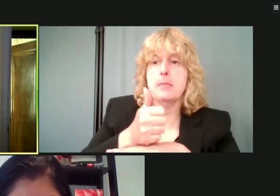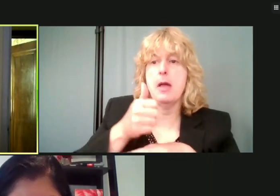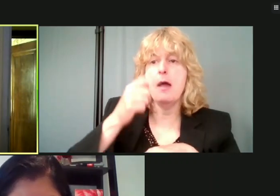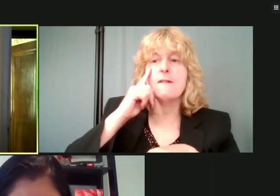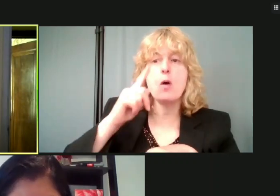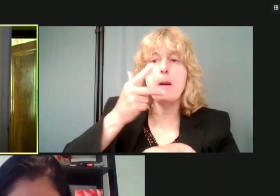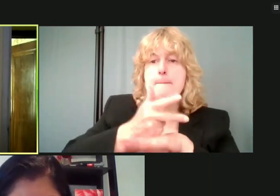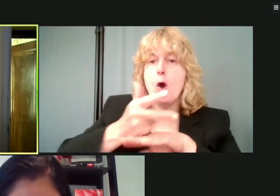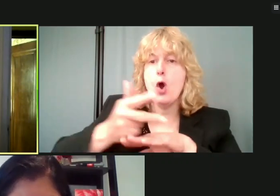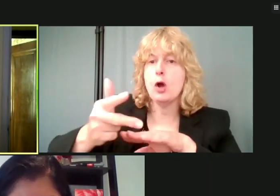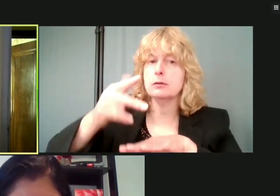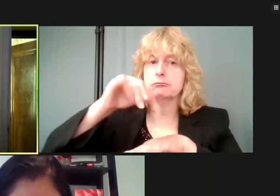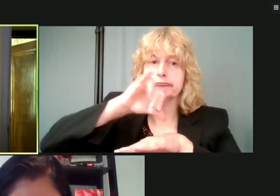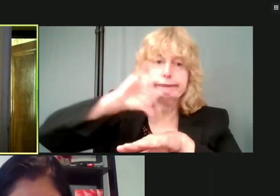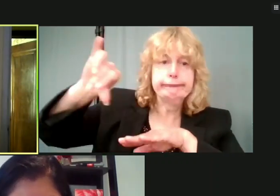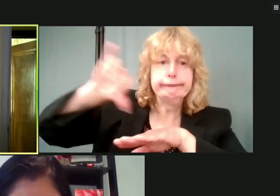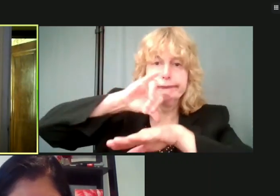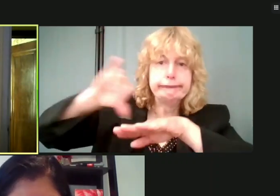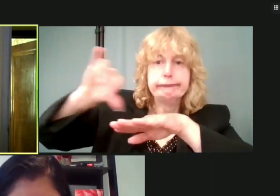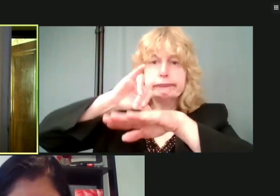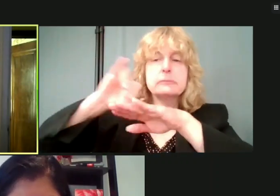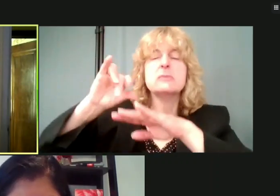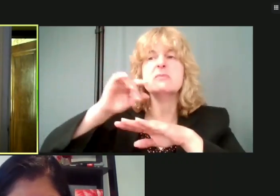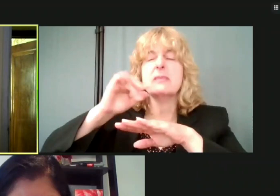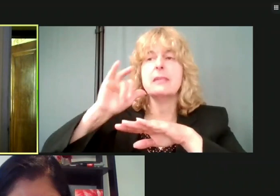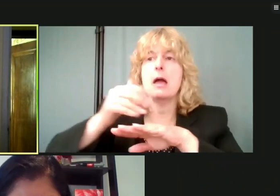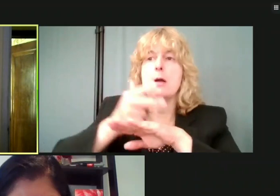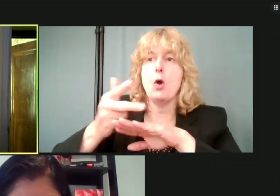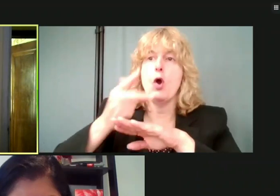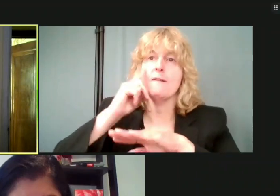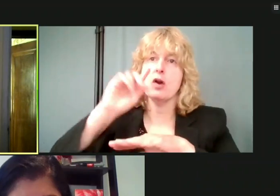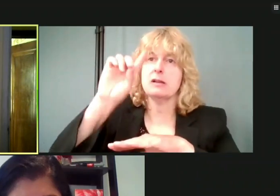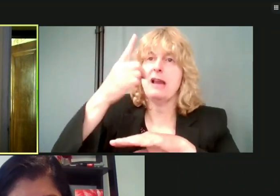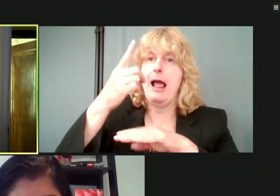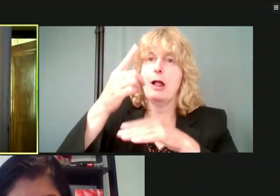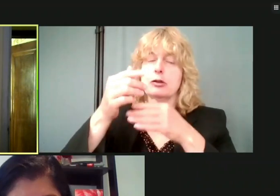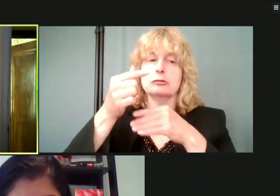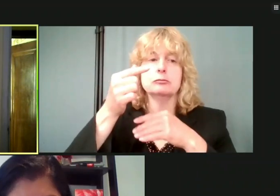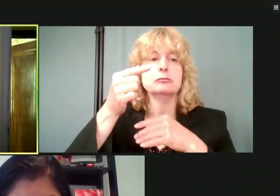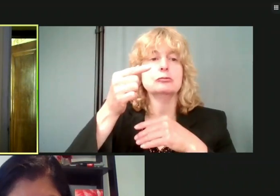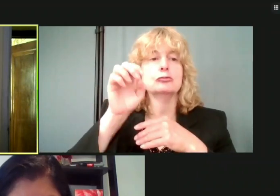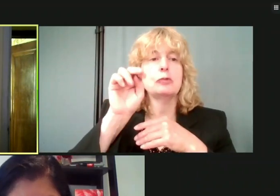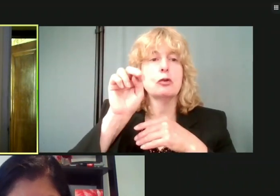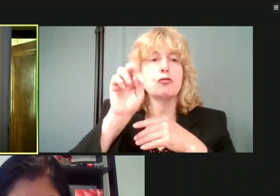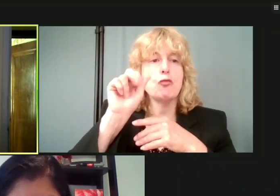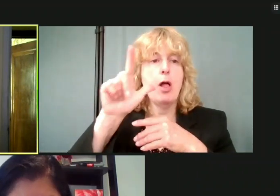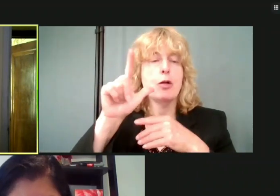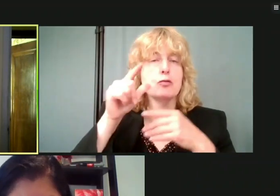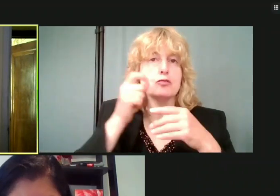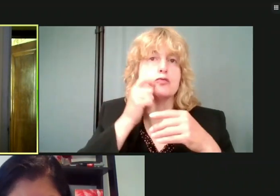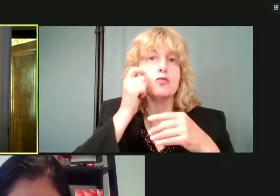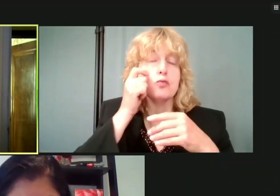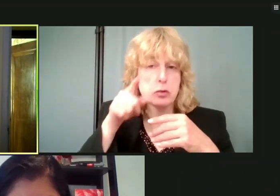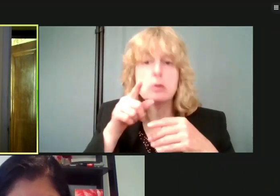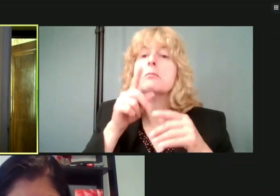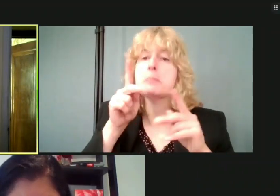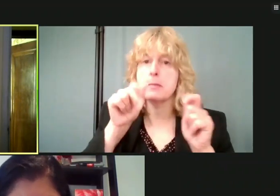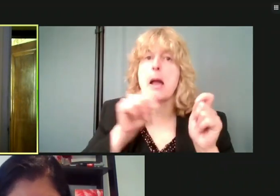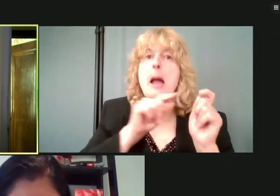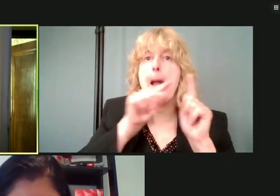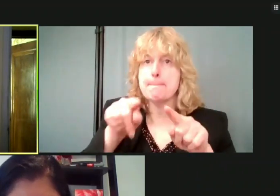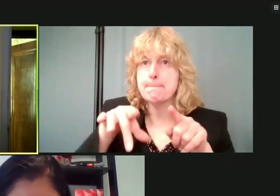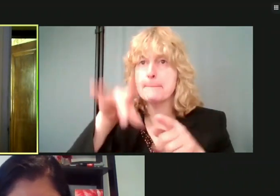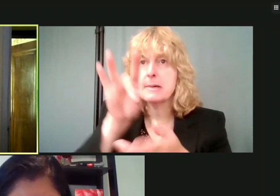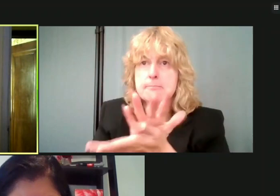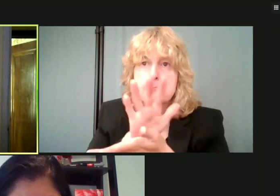Uh, and, uh, we're going to be set up there. Anybody can come in and, uh, pick up the forms. They can fill them out there. We have laptops.